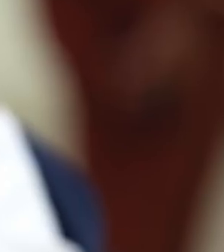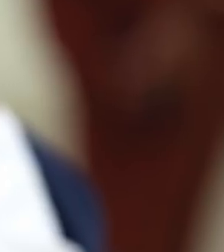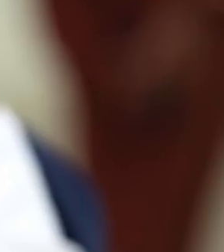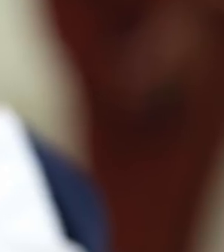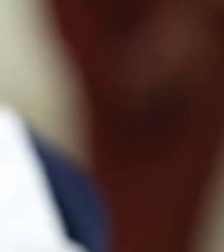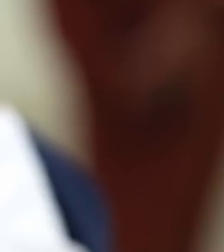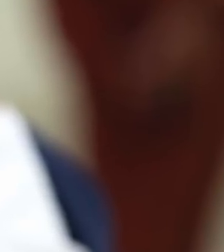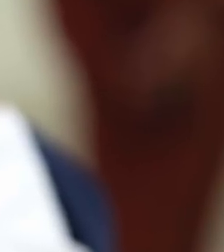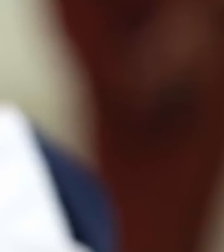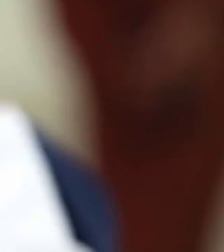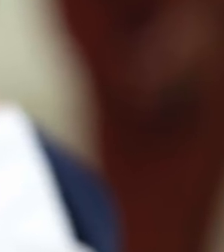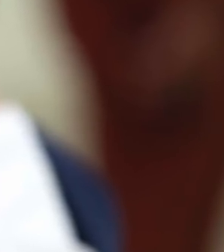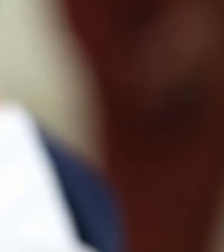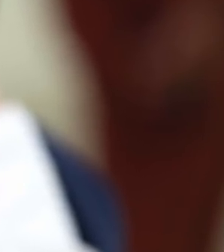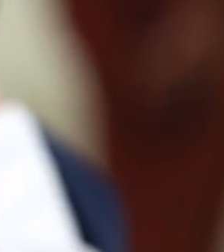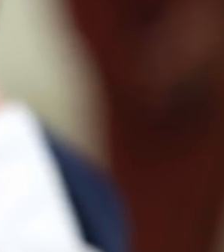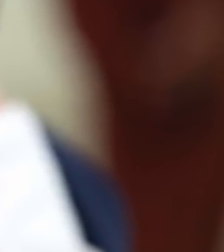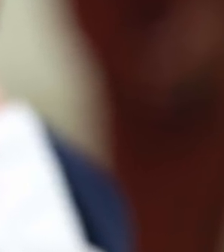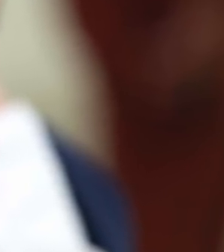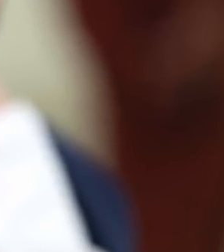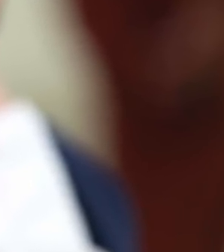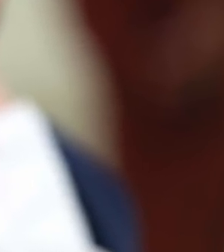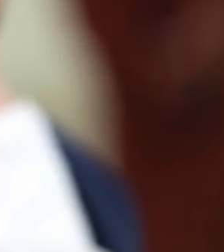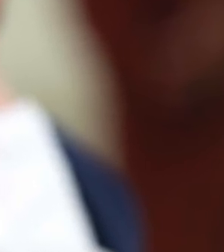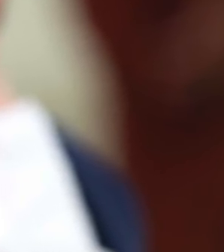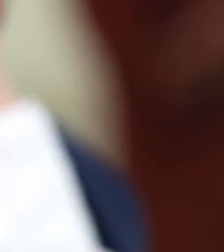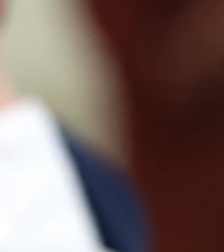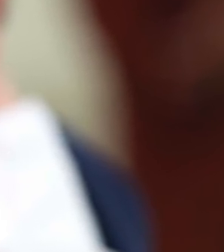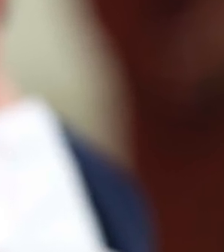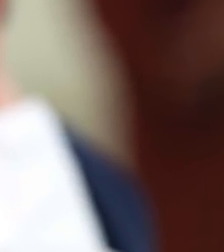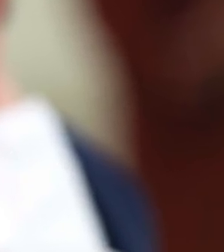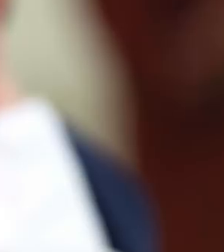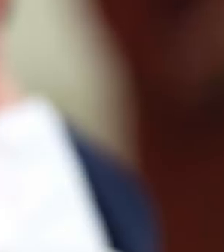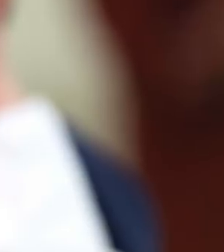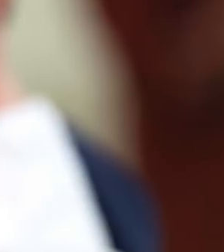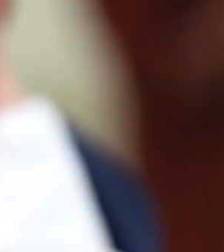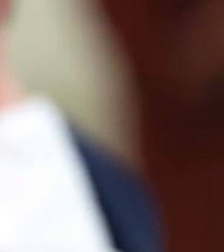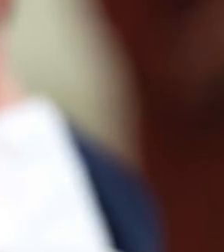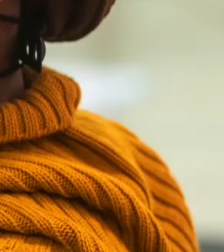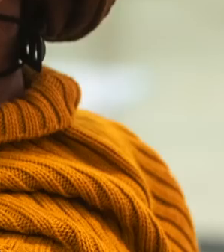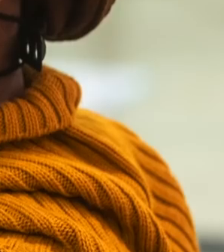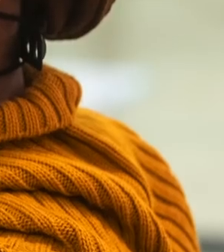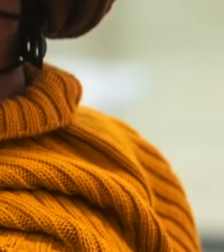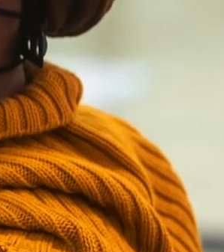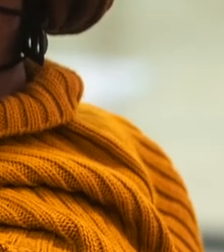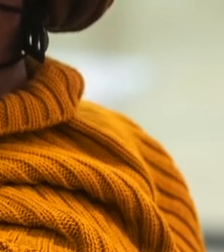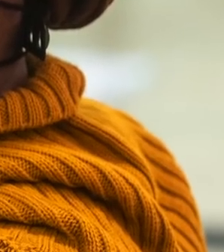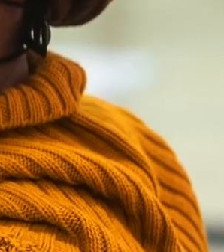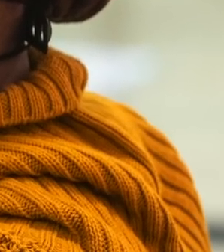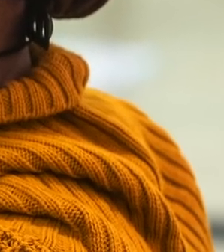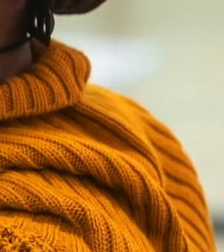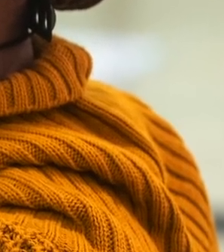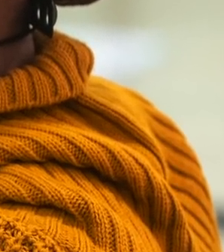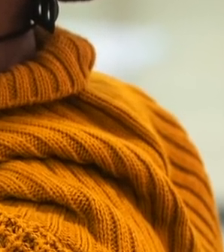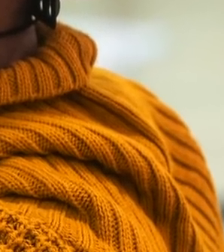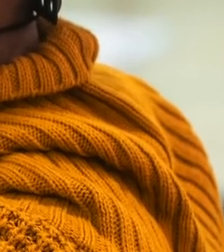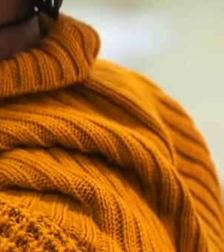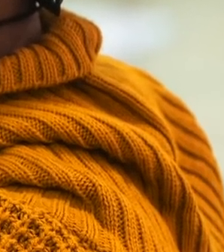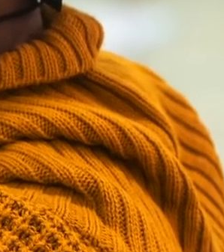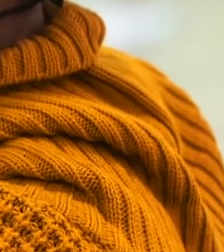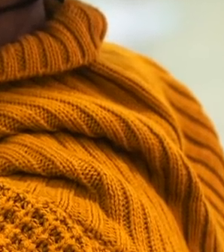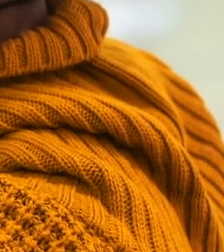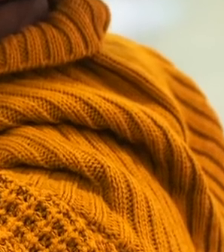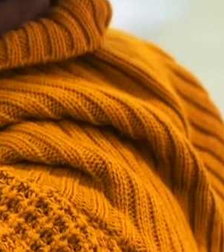extract a sixth dose from approximately half of the Pfizer vials. This is in line with the numbers that we have heard from other